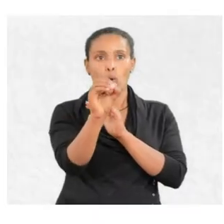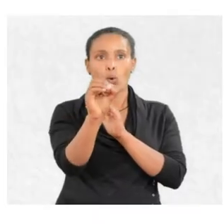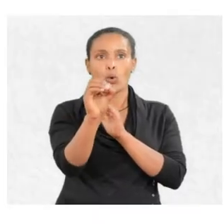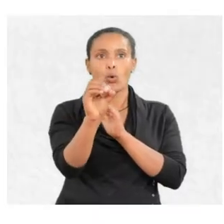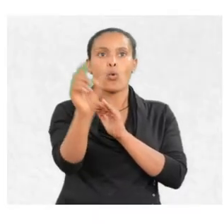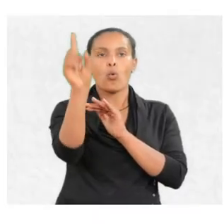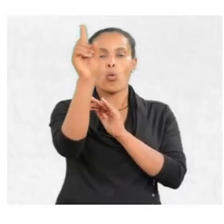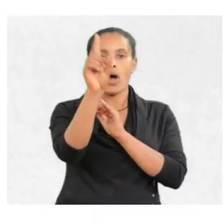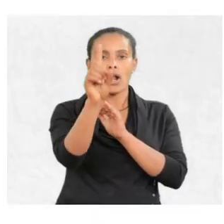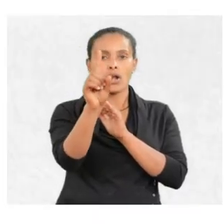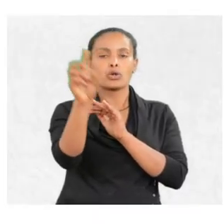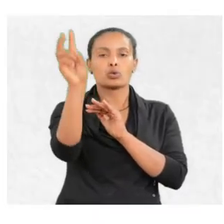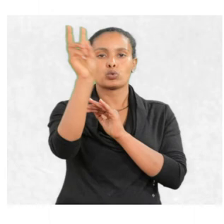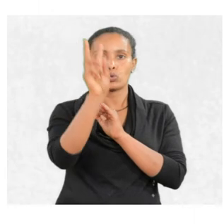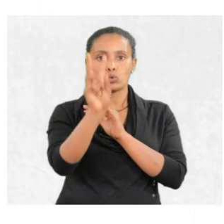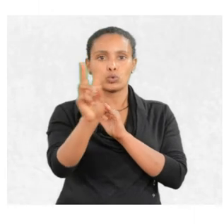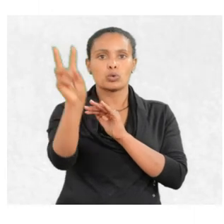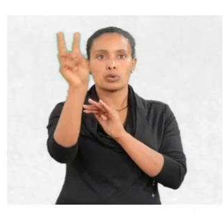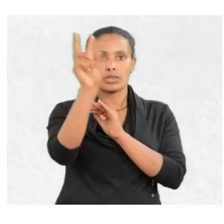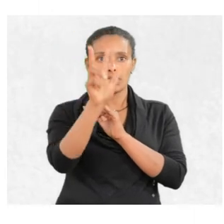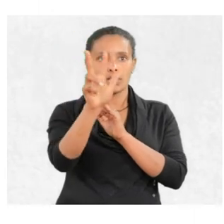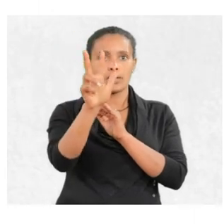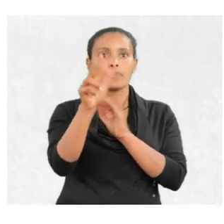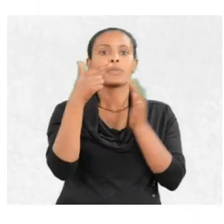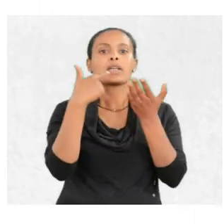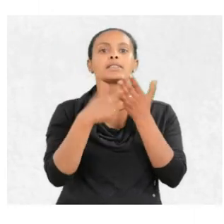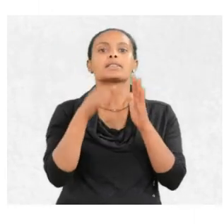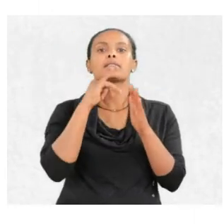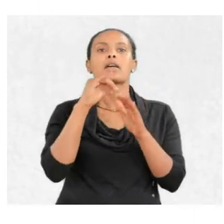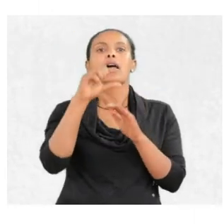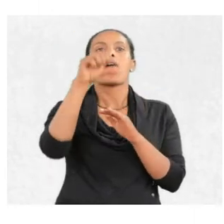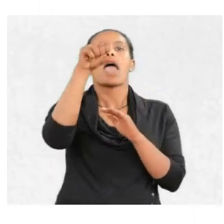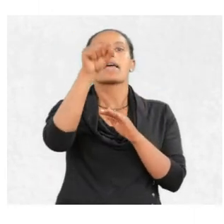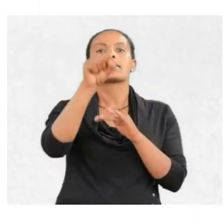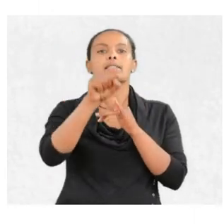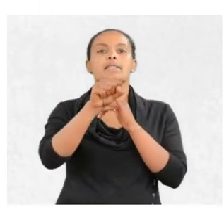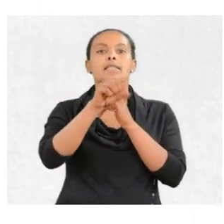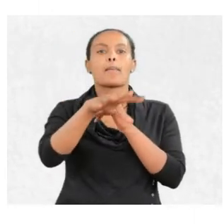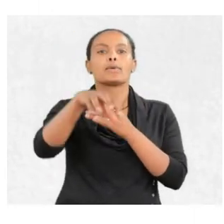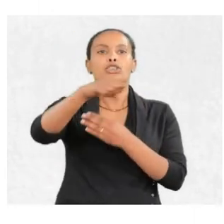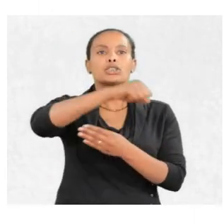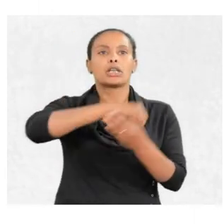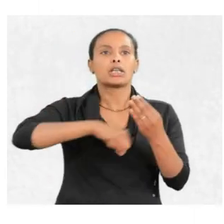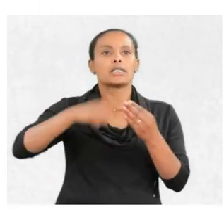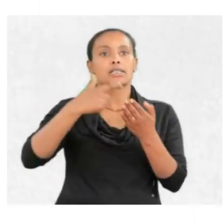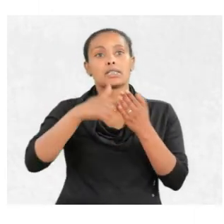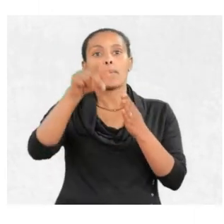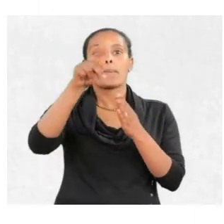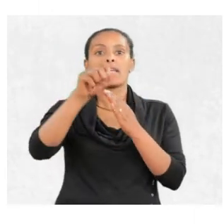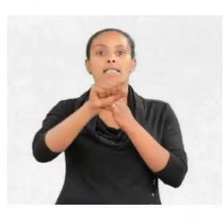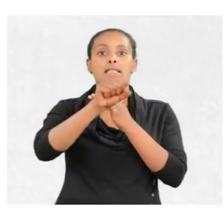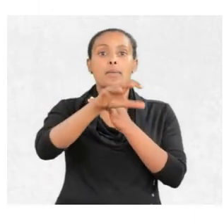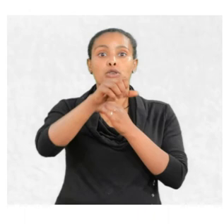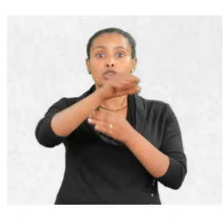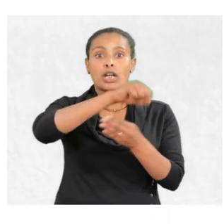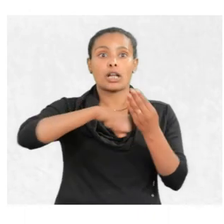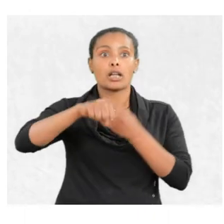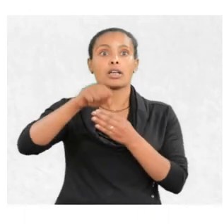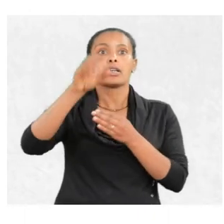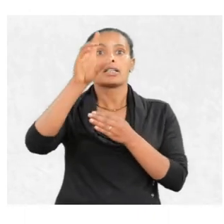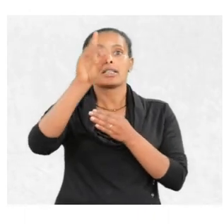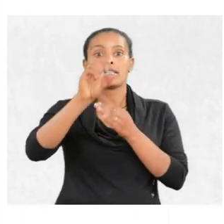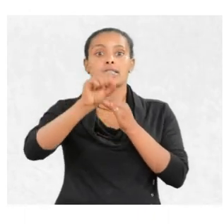one, two, three. This is s subshell, this is p subshell, this is d subshell,